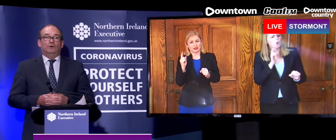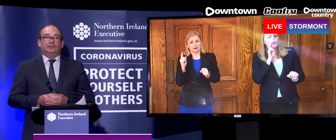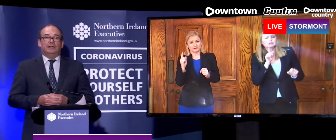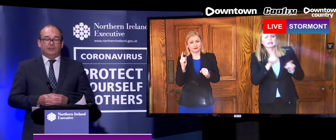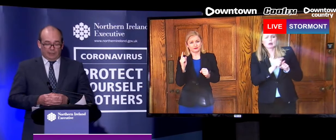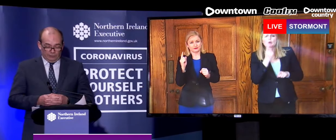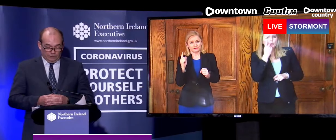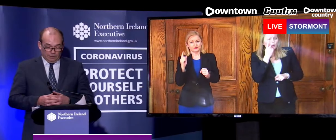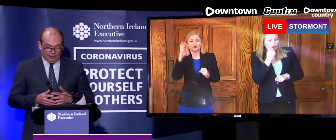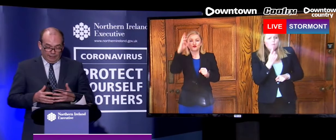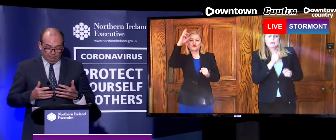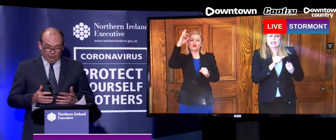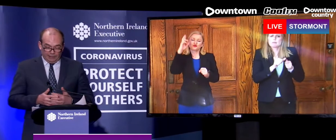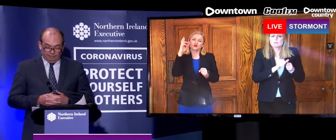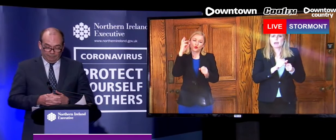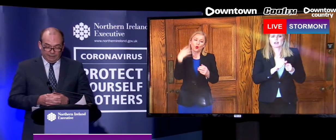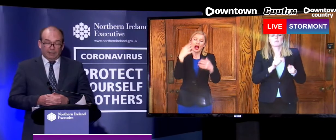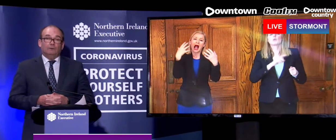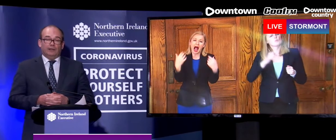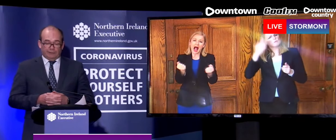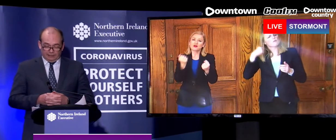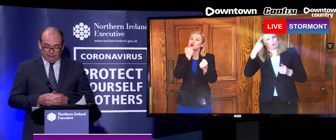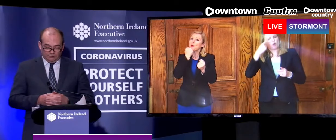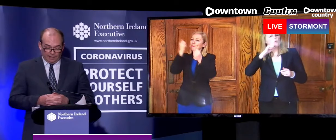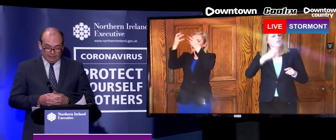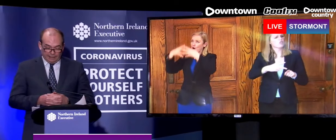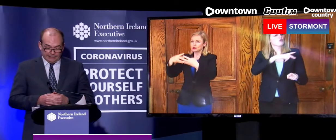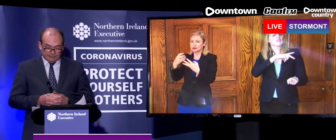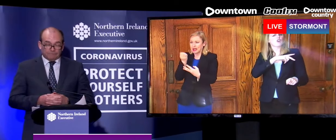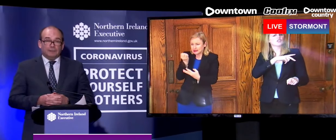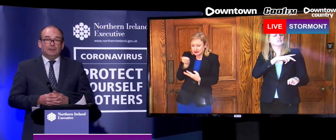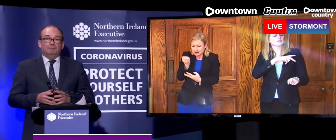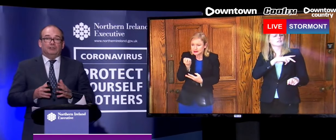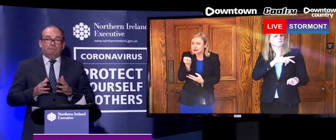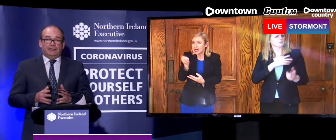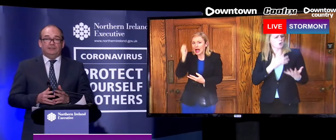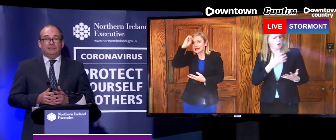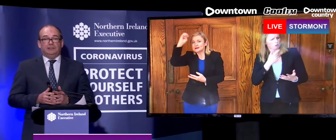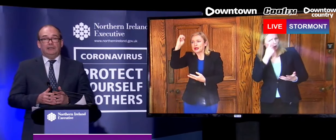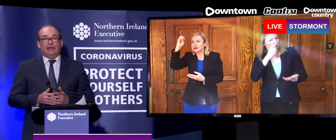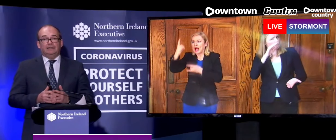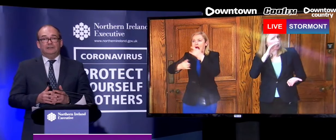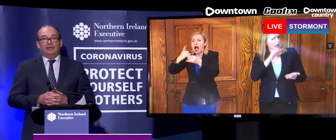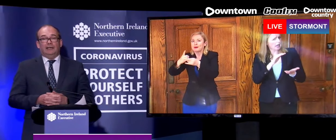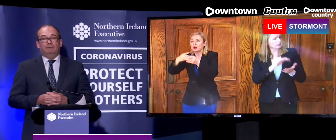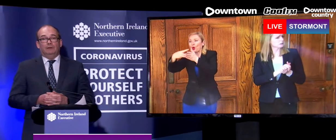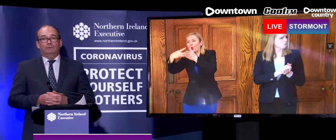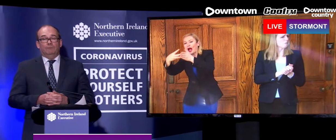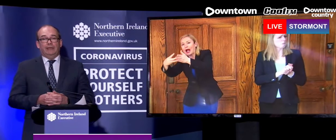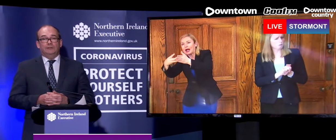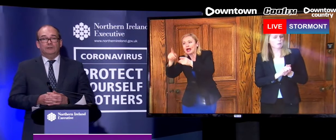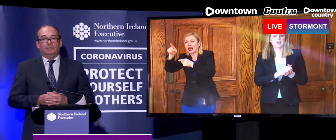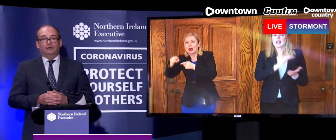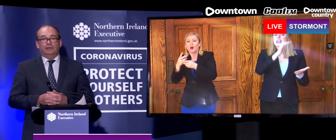worst-case scenario modelling publicly when that is finalised. But complacency at this time